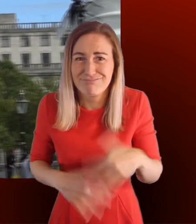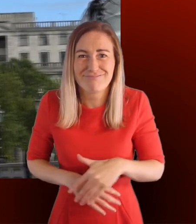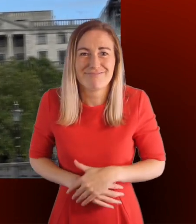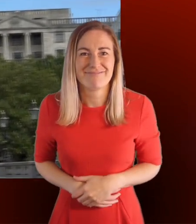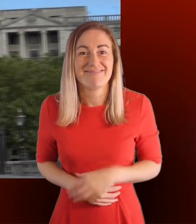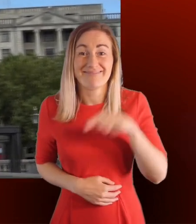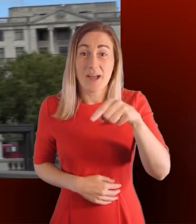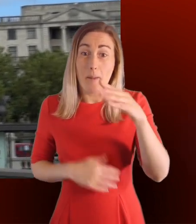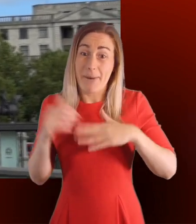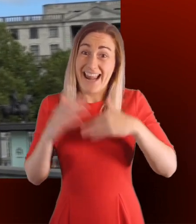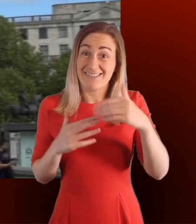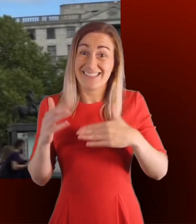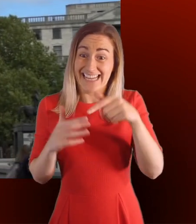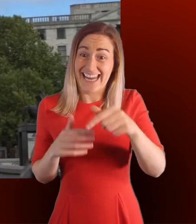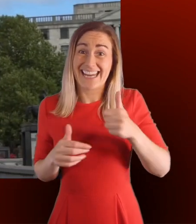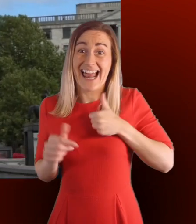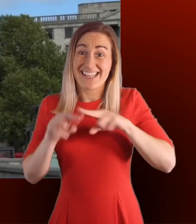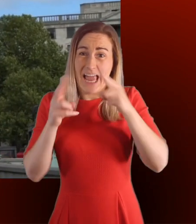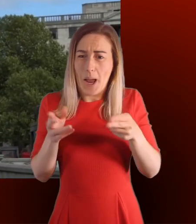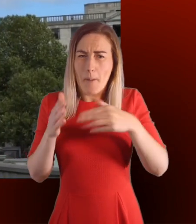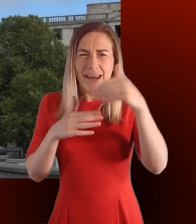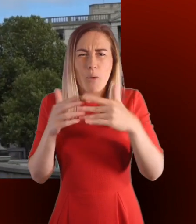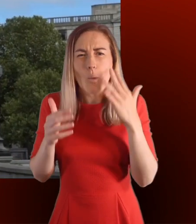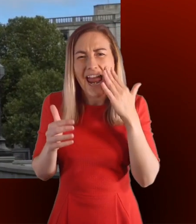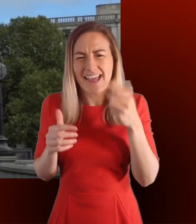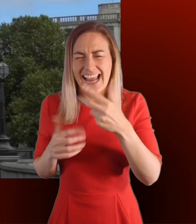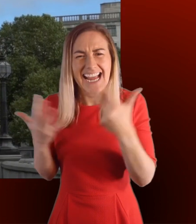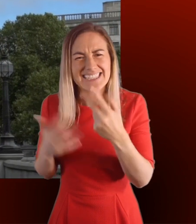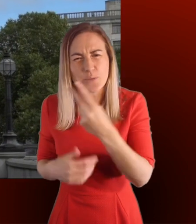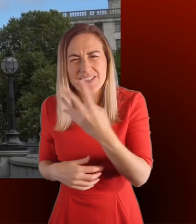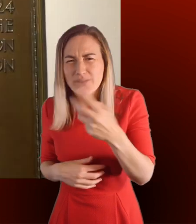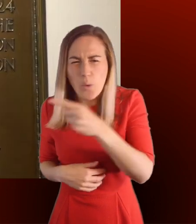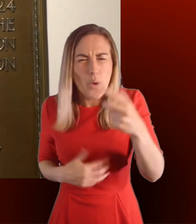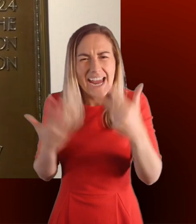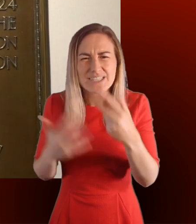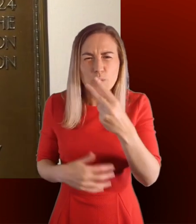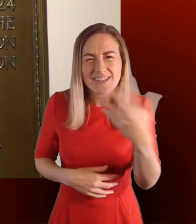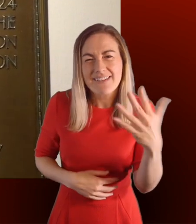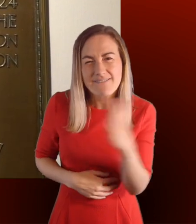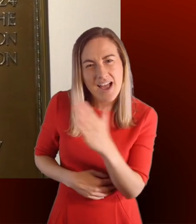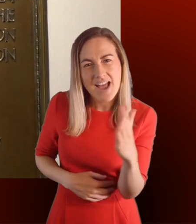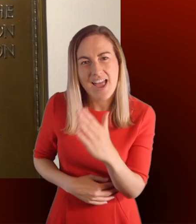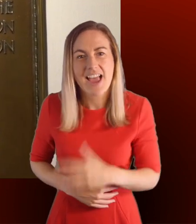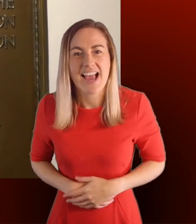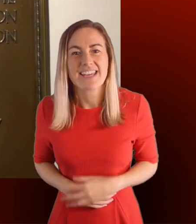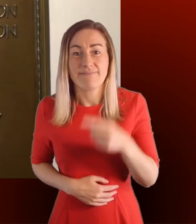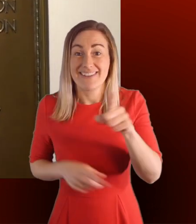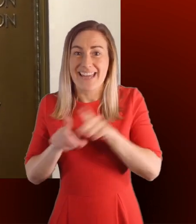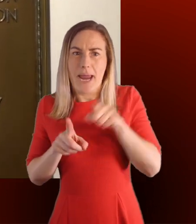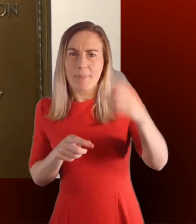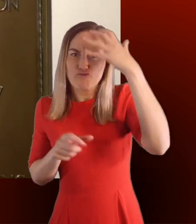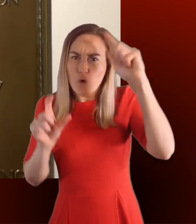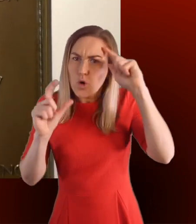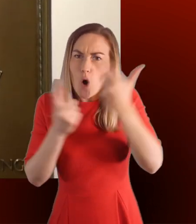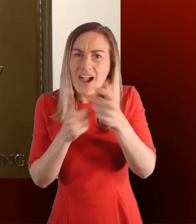The buildings which make up Canada House built between 1824 and 1825 include the former